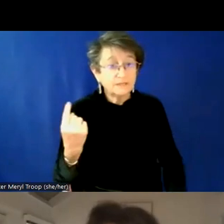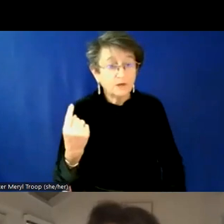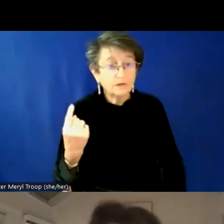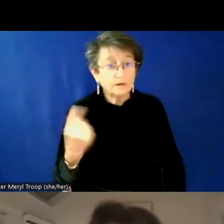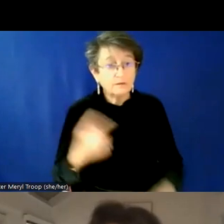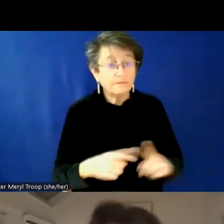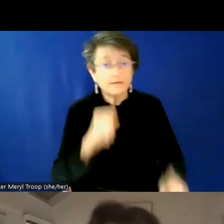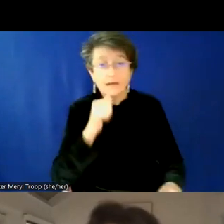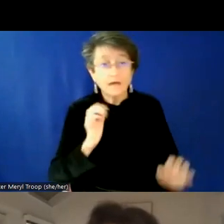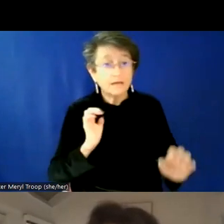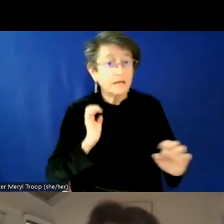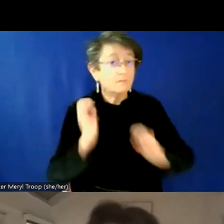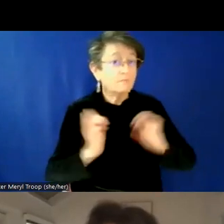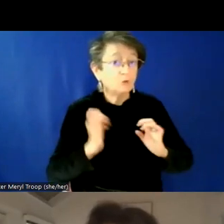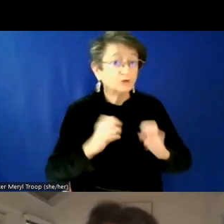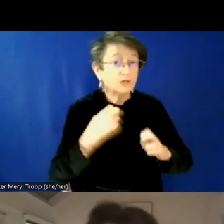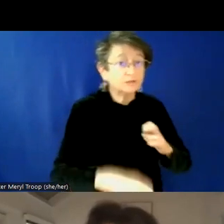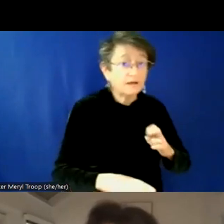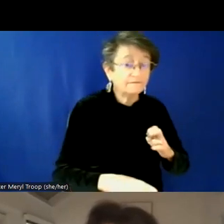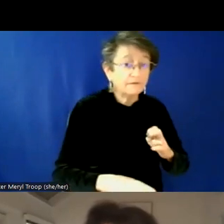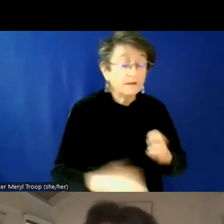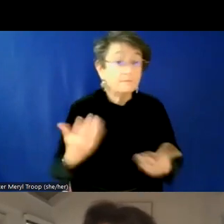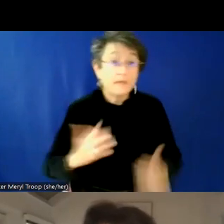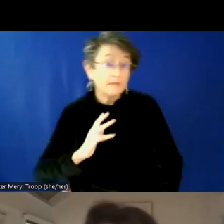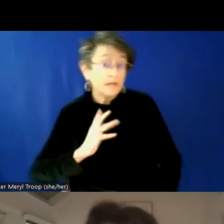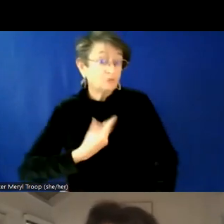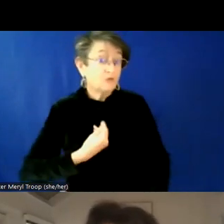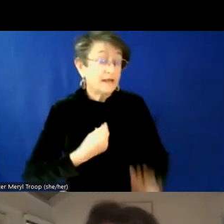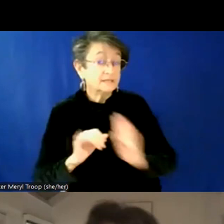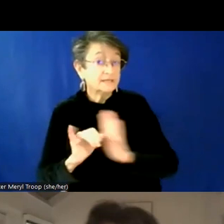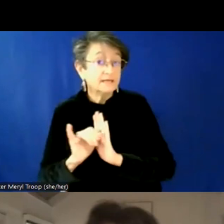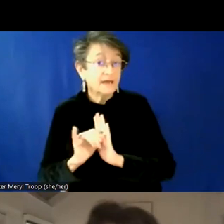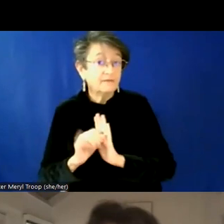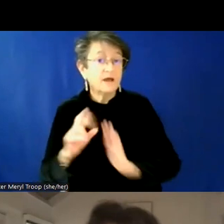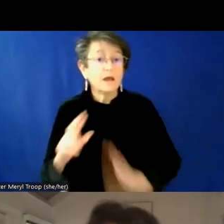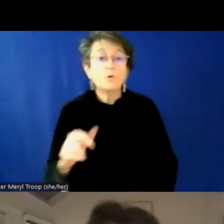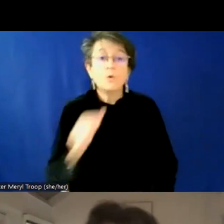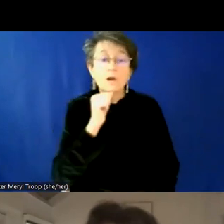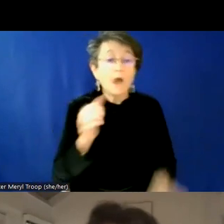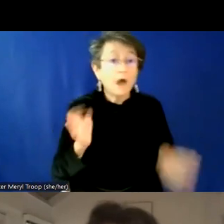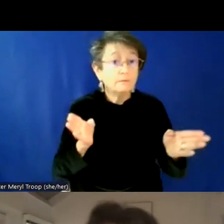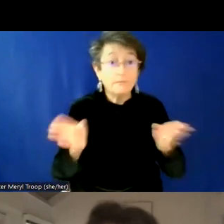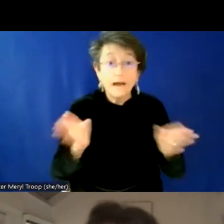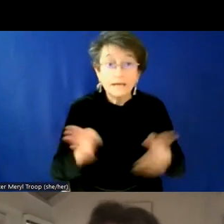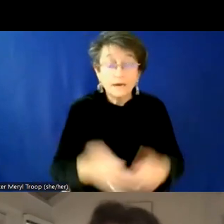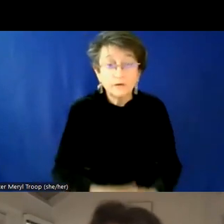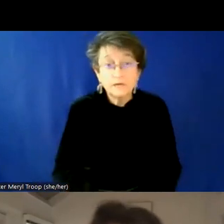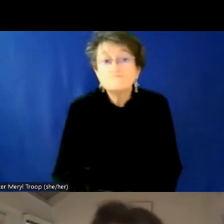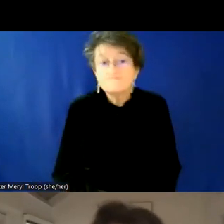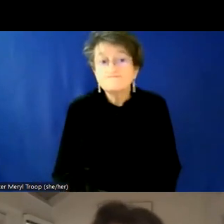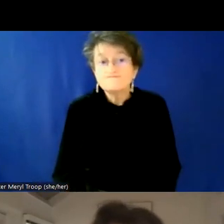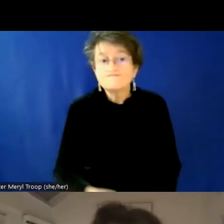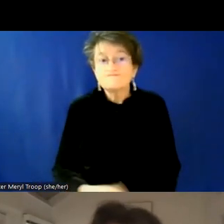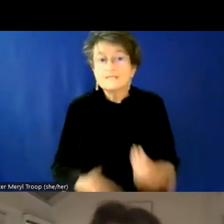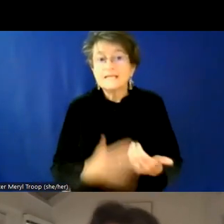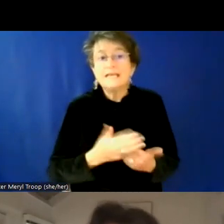emotionally difficult as it would be for someone who may be trans identified or non-binary. And so for me, this is, this is, this is what